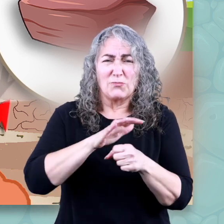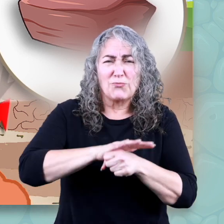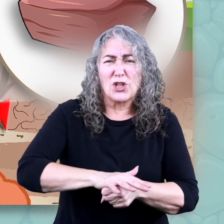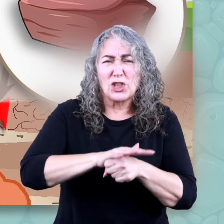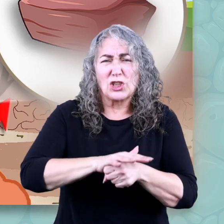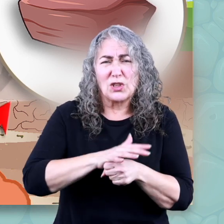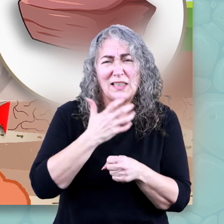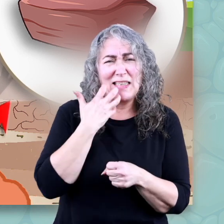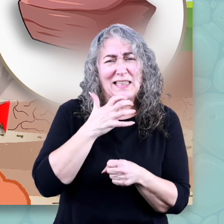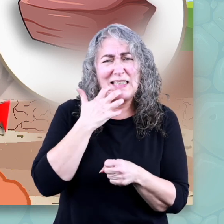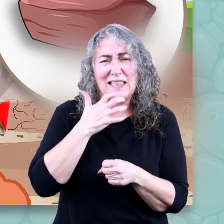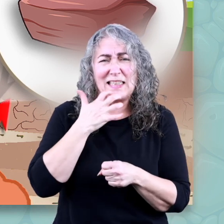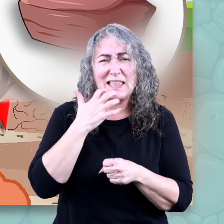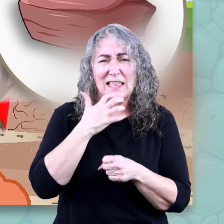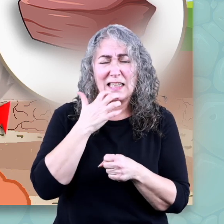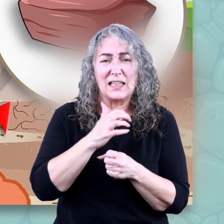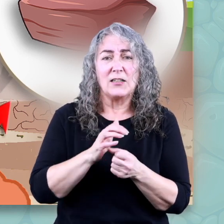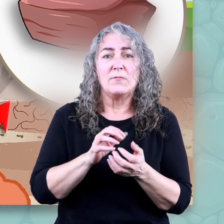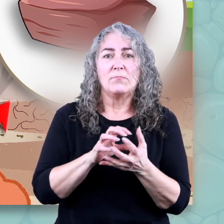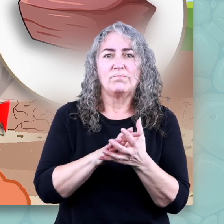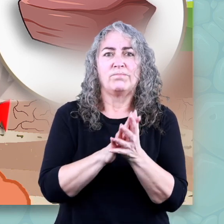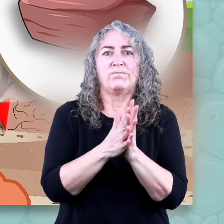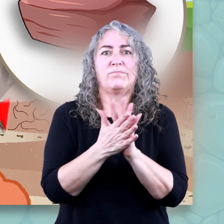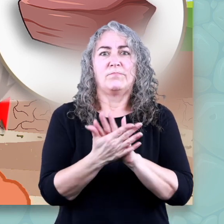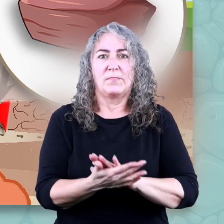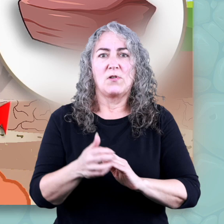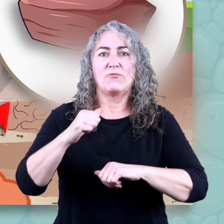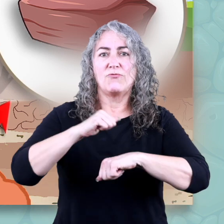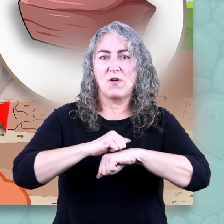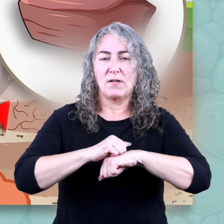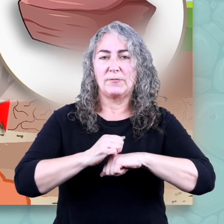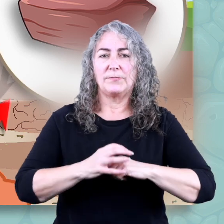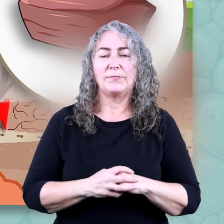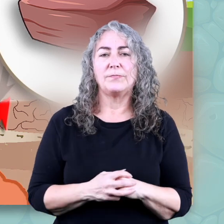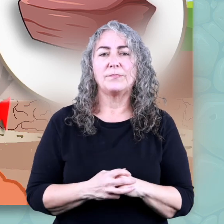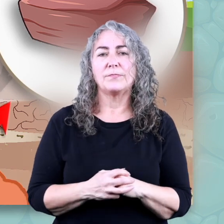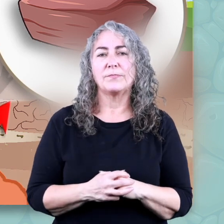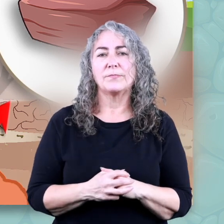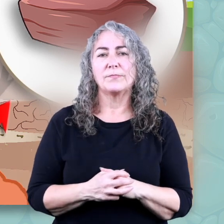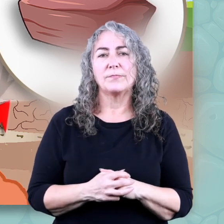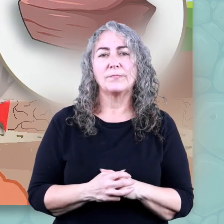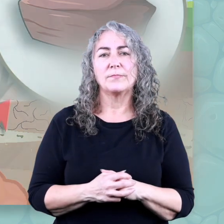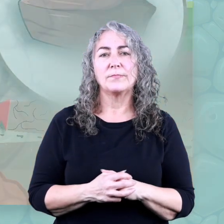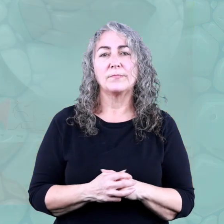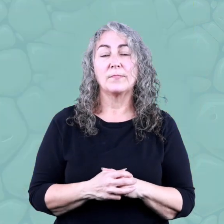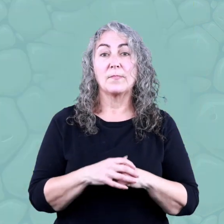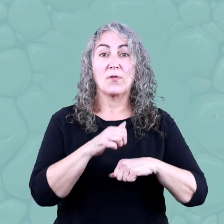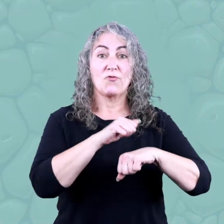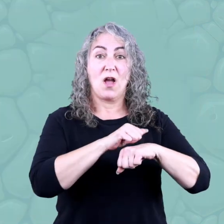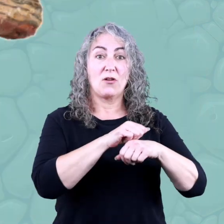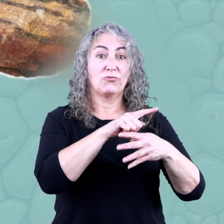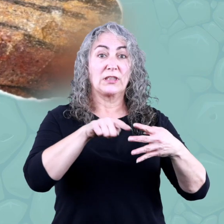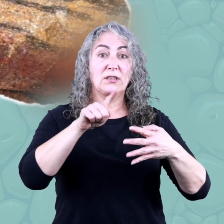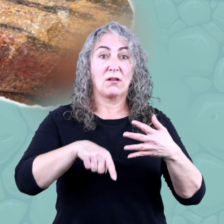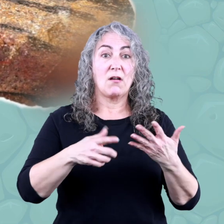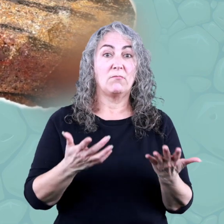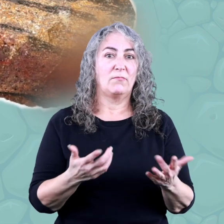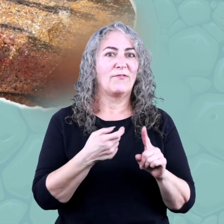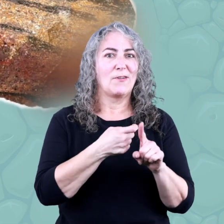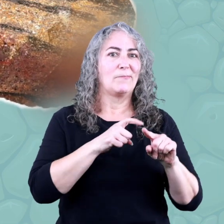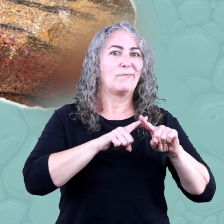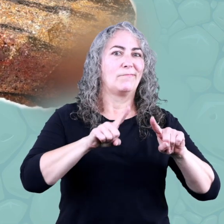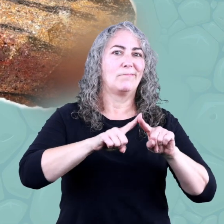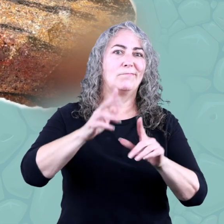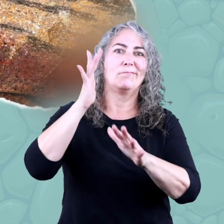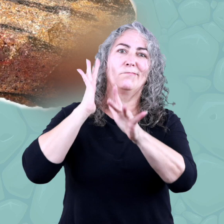heat and pressure, for a metamorphic rock to be formed. The rocks that result